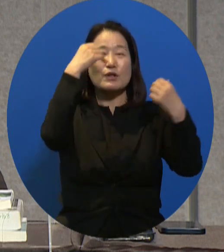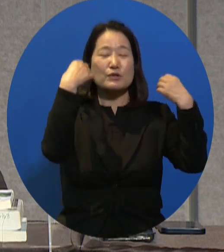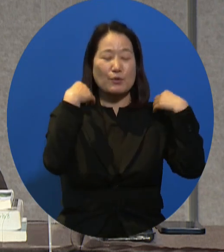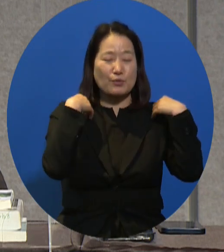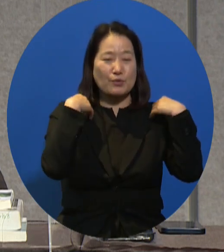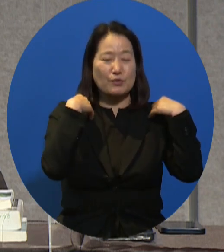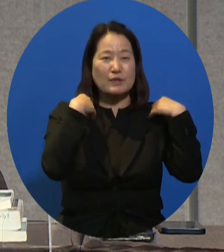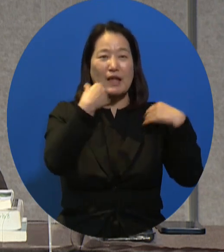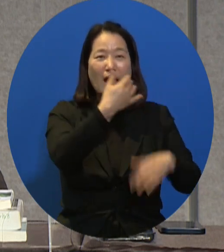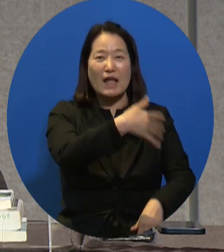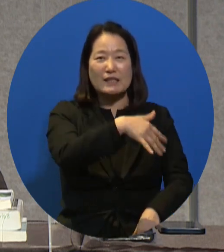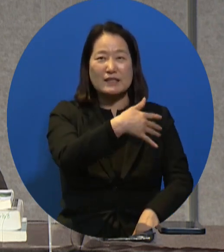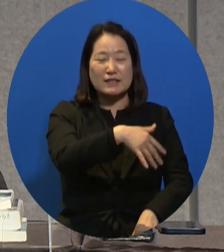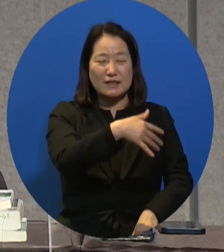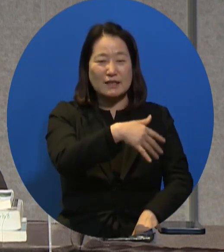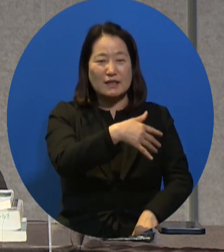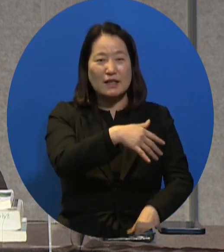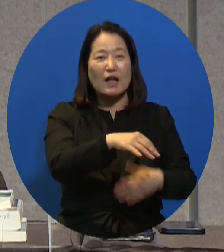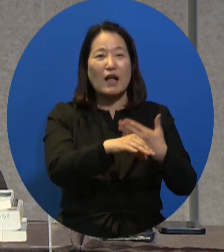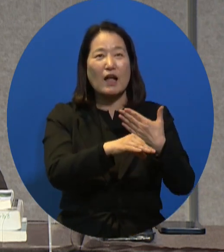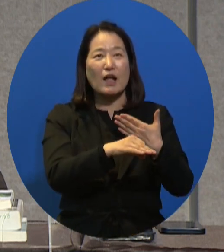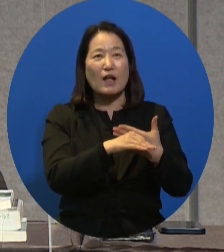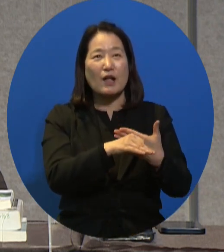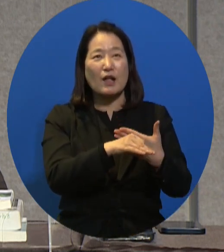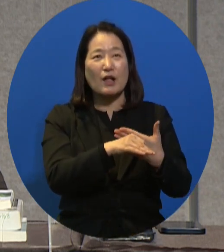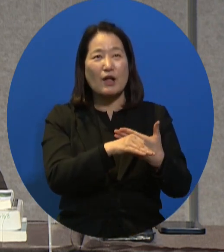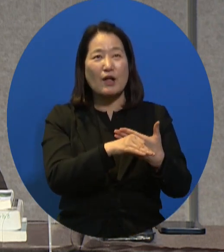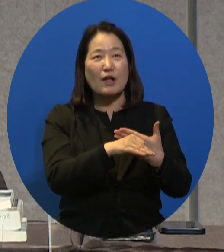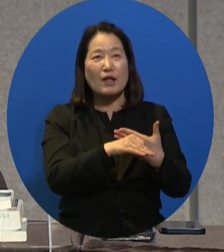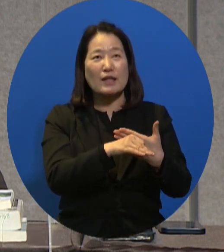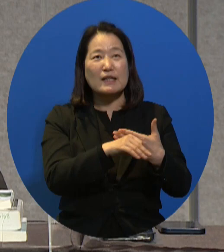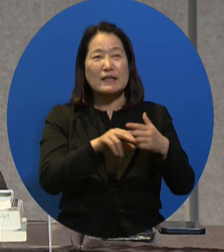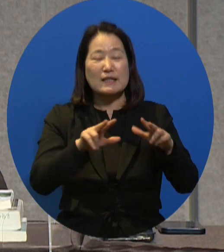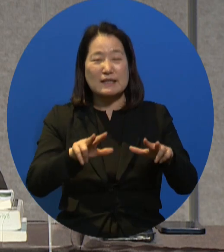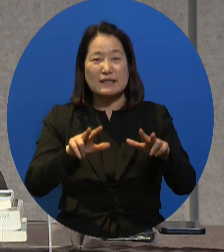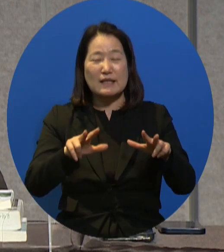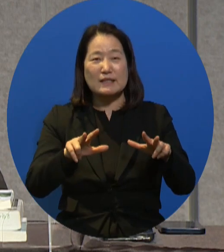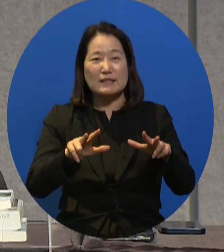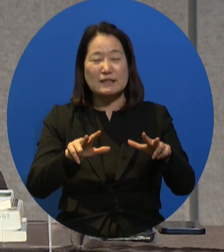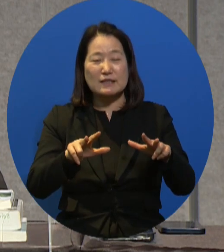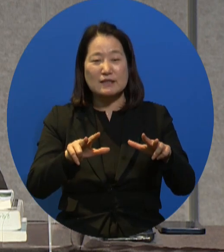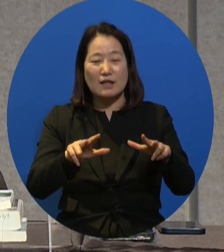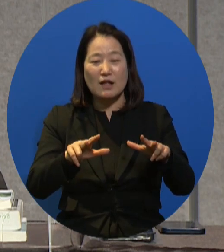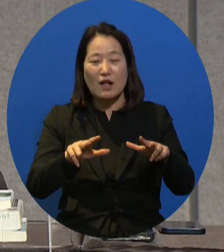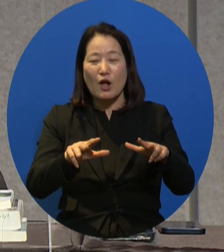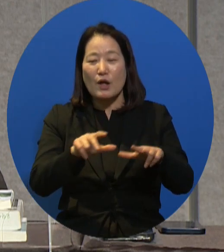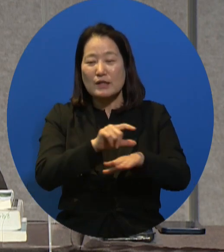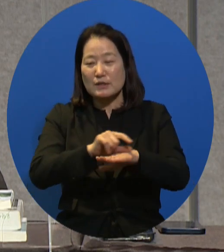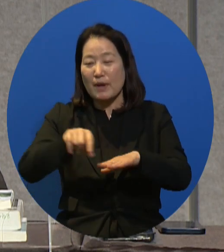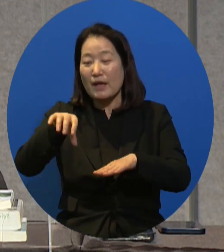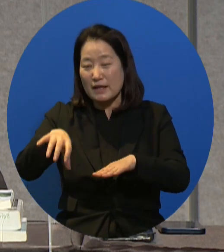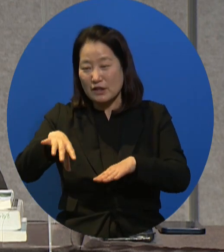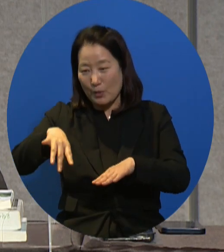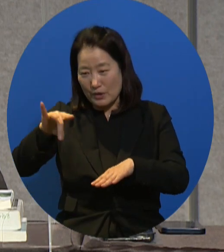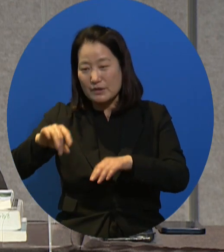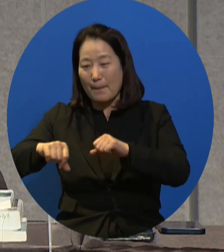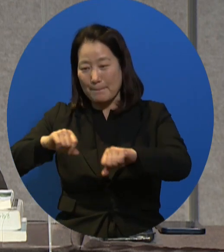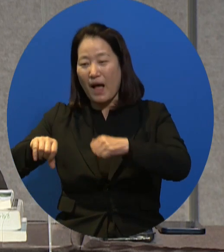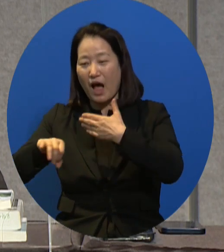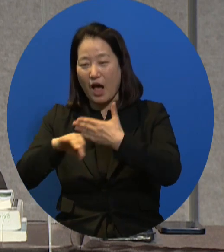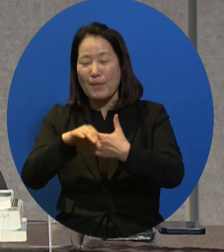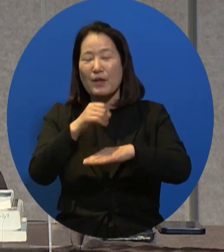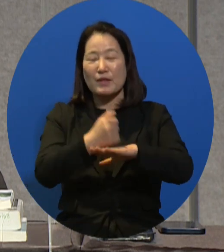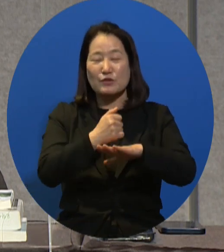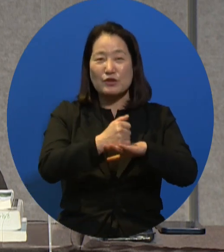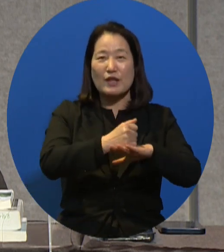against the local governments and try to inspire change there and try to find some achievements there. And then hopefully